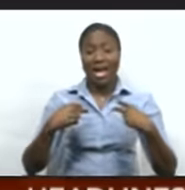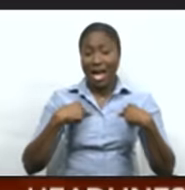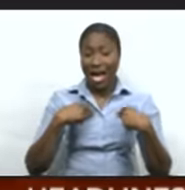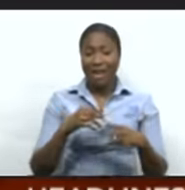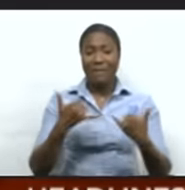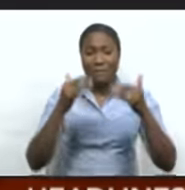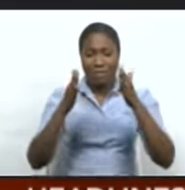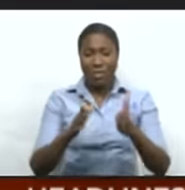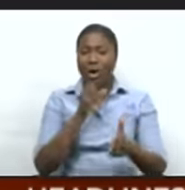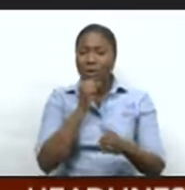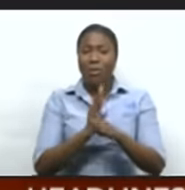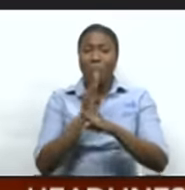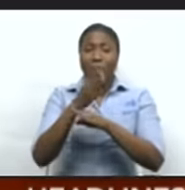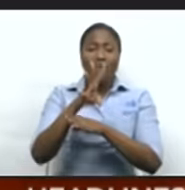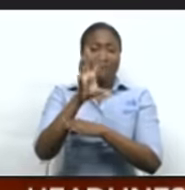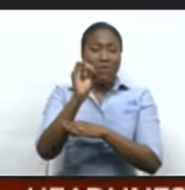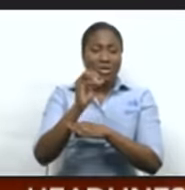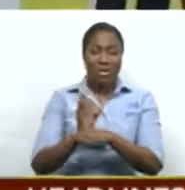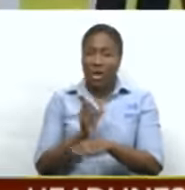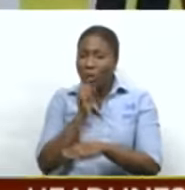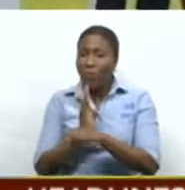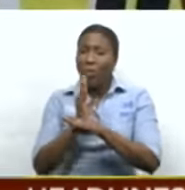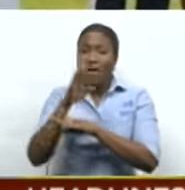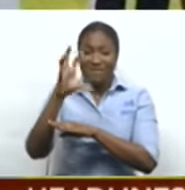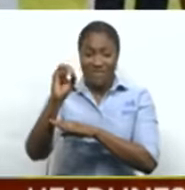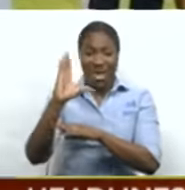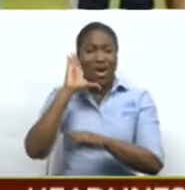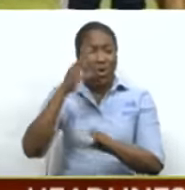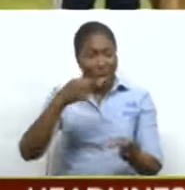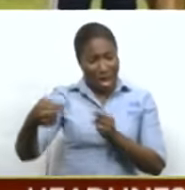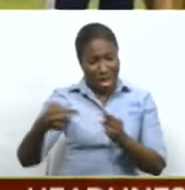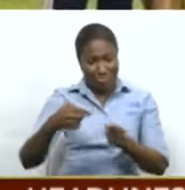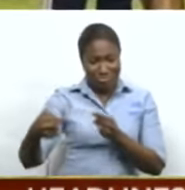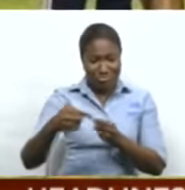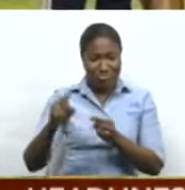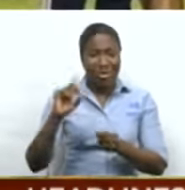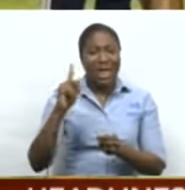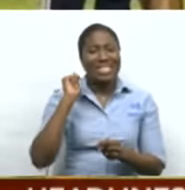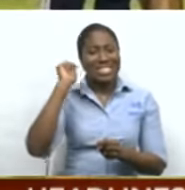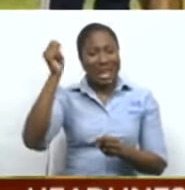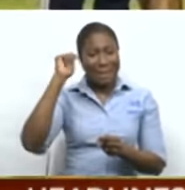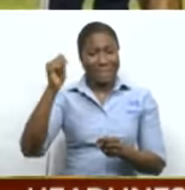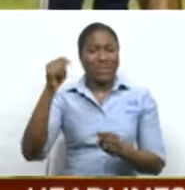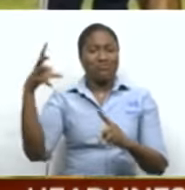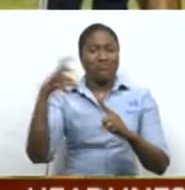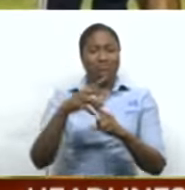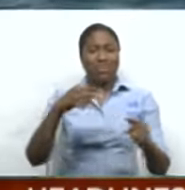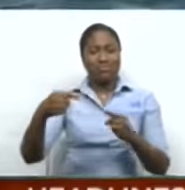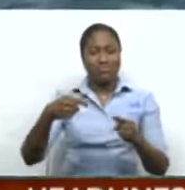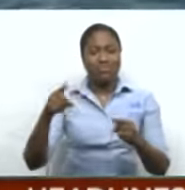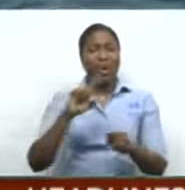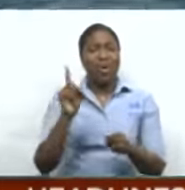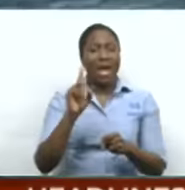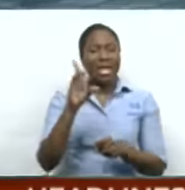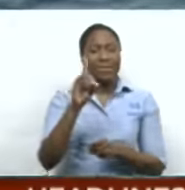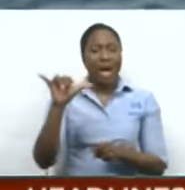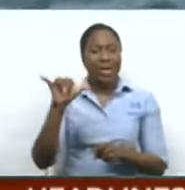ballers from Trinidad and Tobago and the region roll back the years at the Tobago Masters Tournament at the Dwight York Stadium.